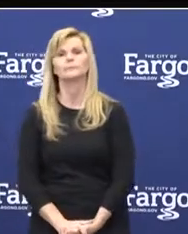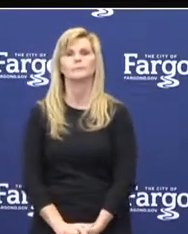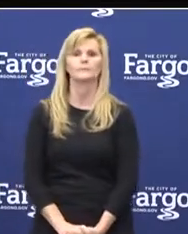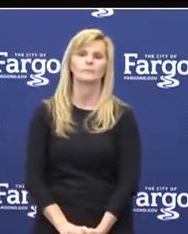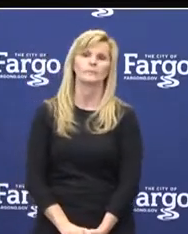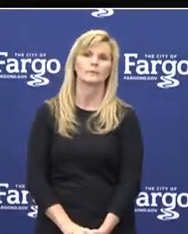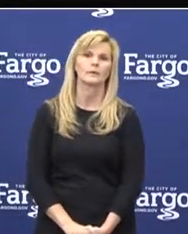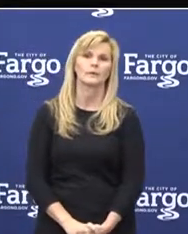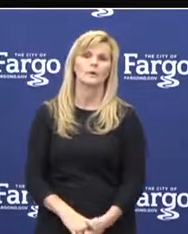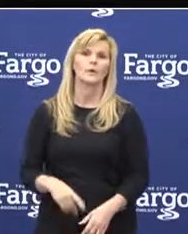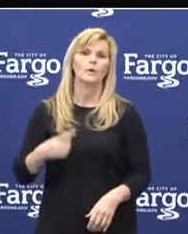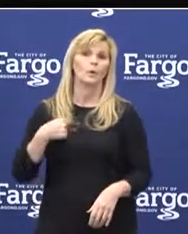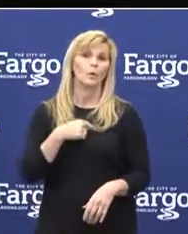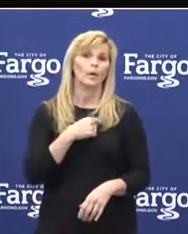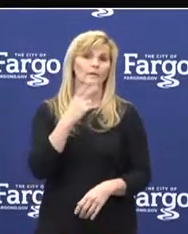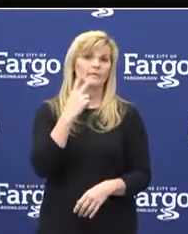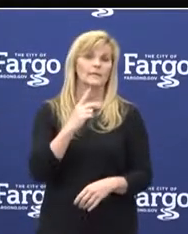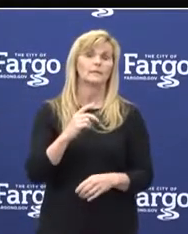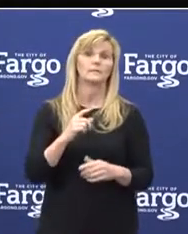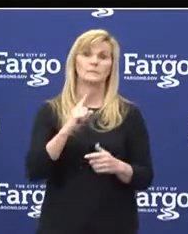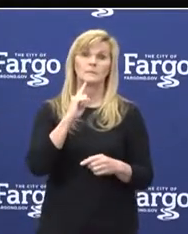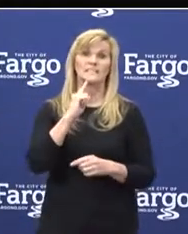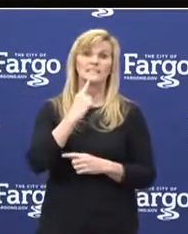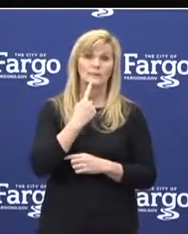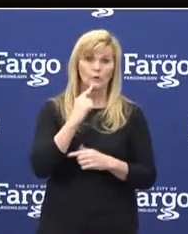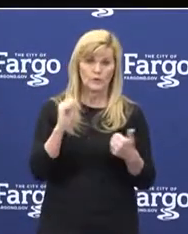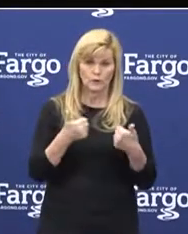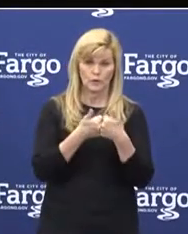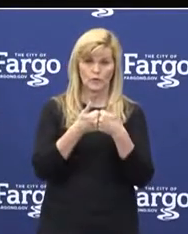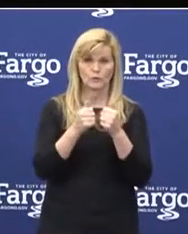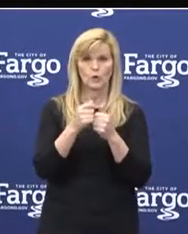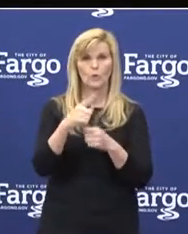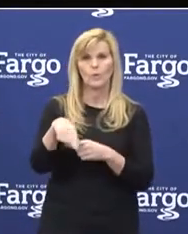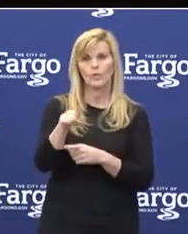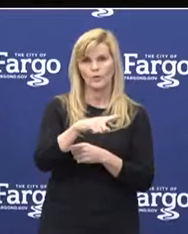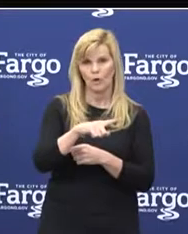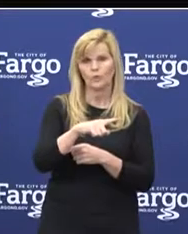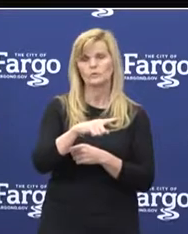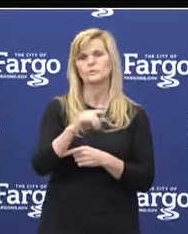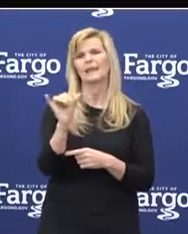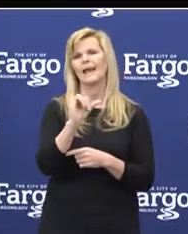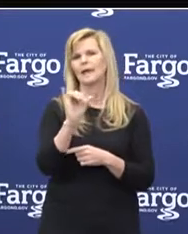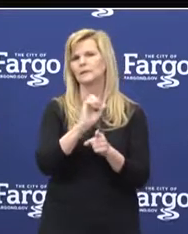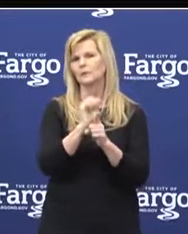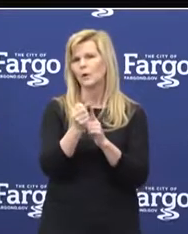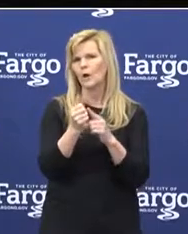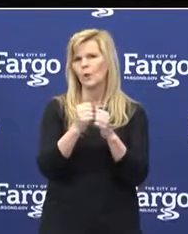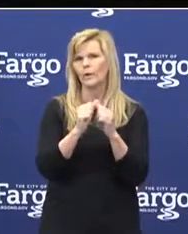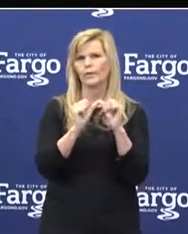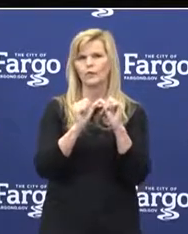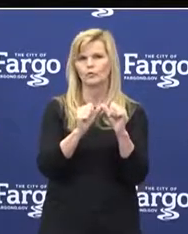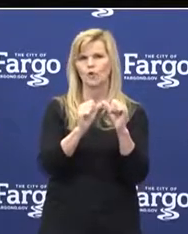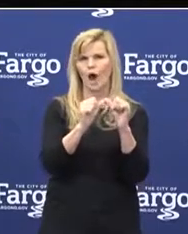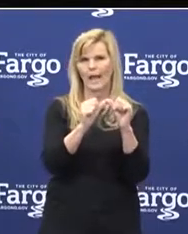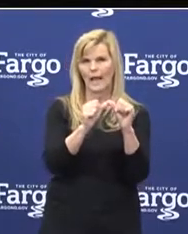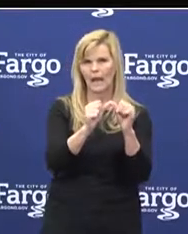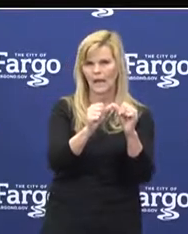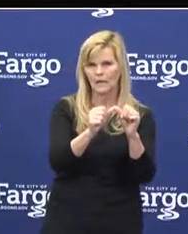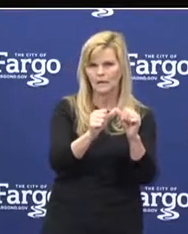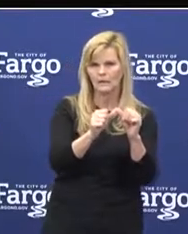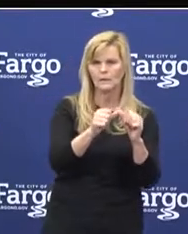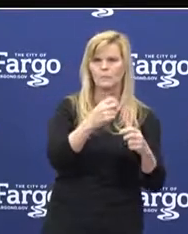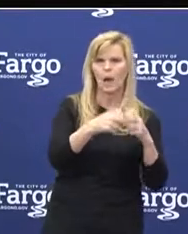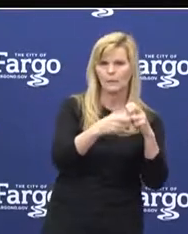We have seen serious challenges with those who have delayed getting care, including situations where chronic conditions that can be treated